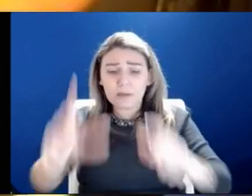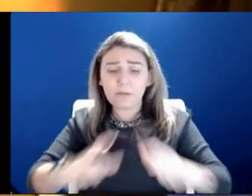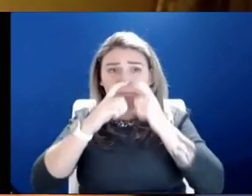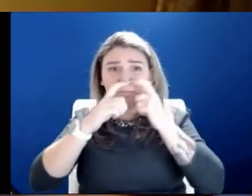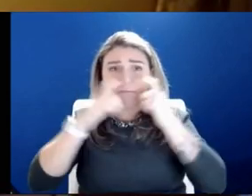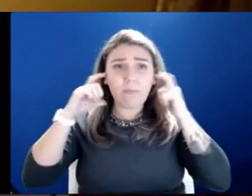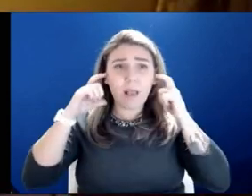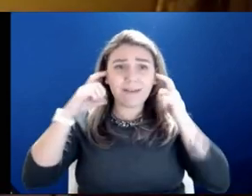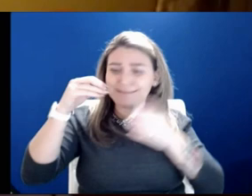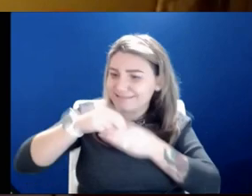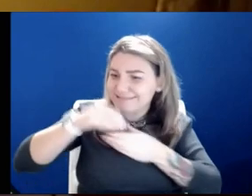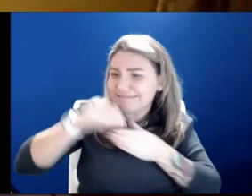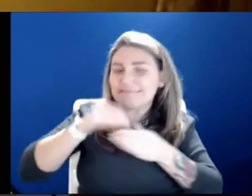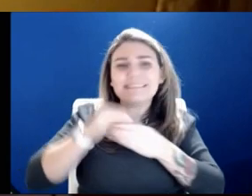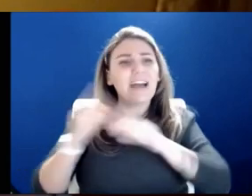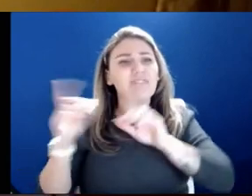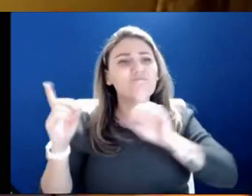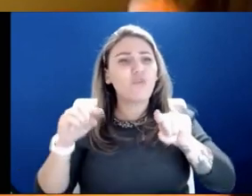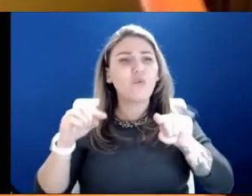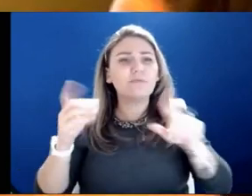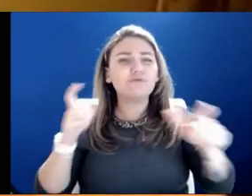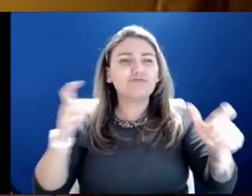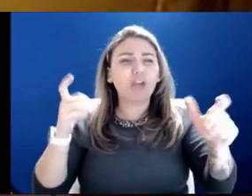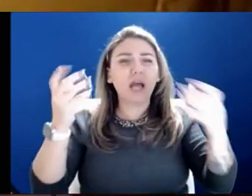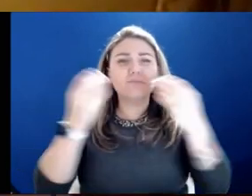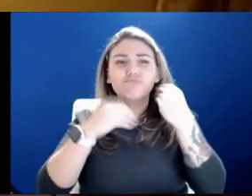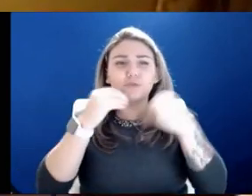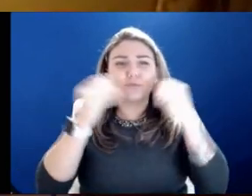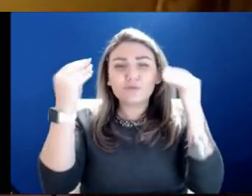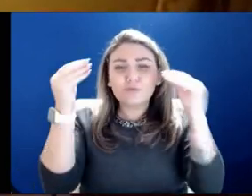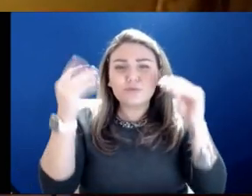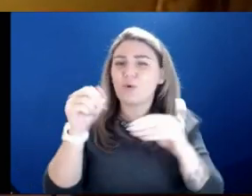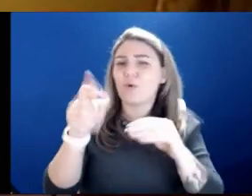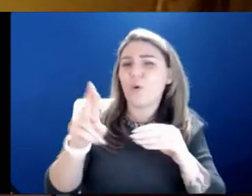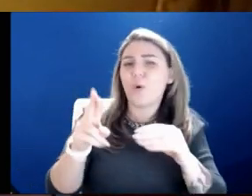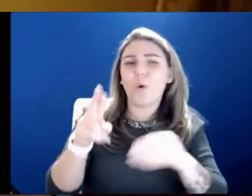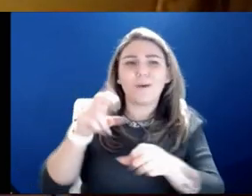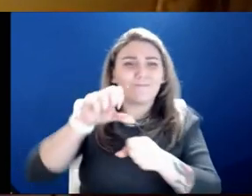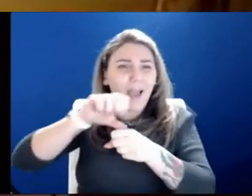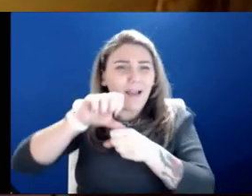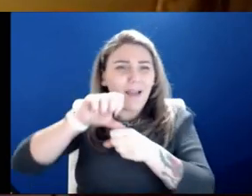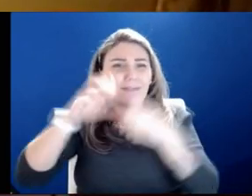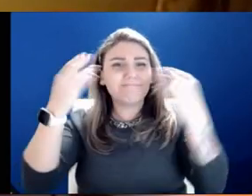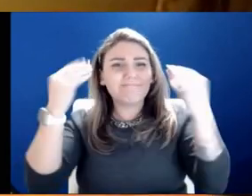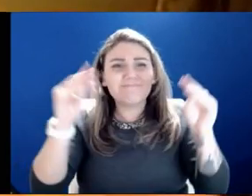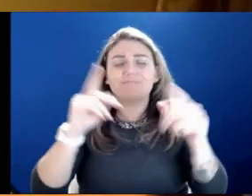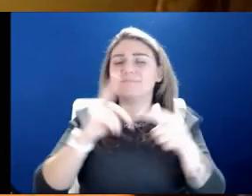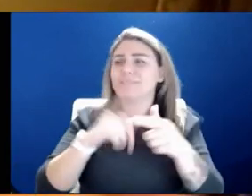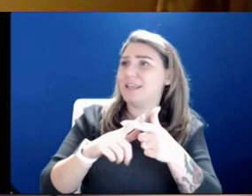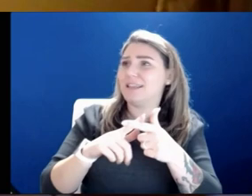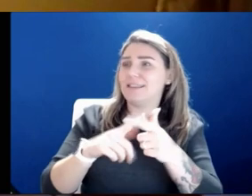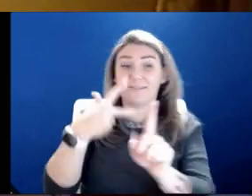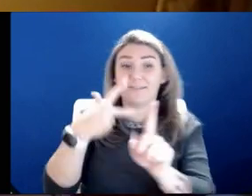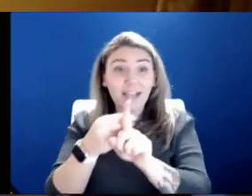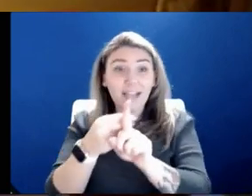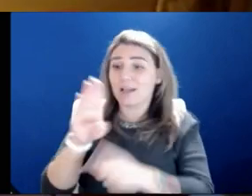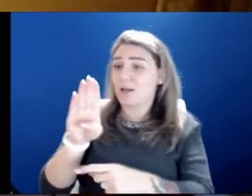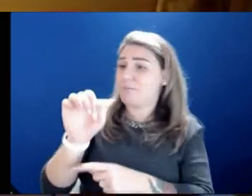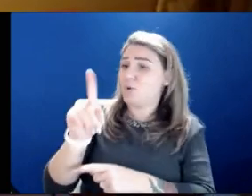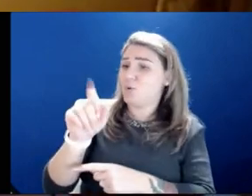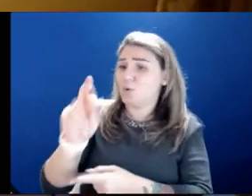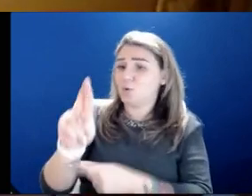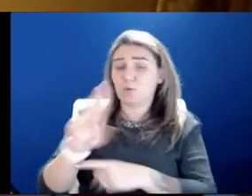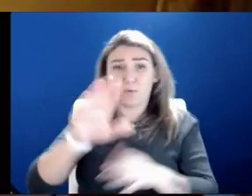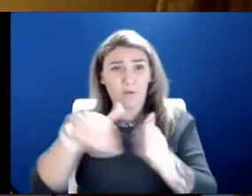on the run to the big convenience store or making sure that you're getting vaccinated and boosted, even if you think all these other things are